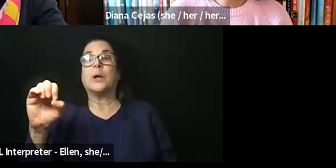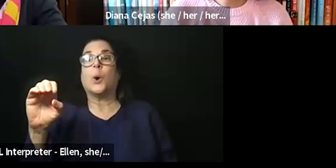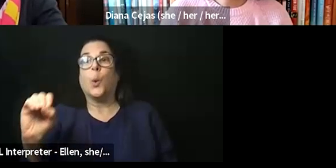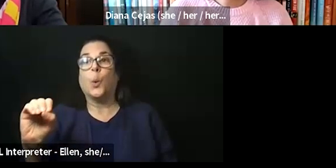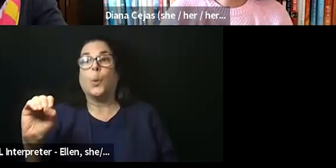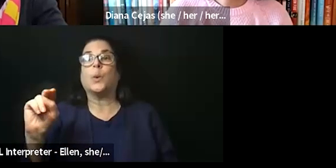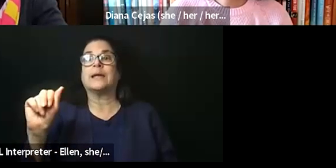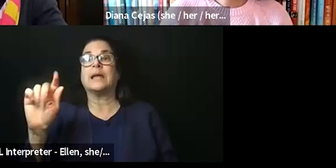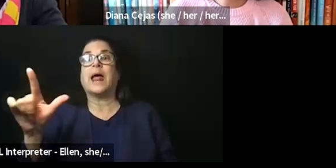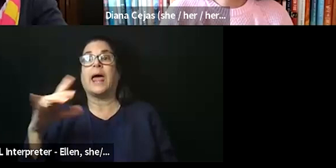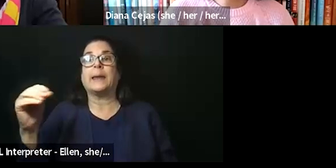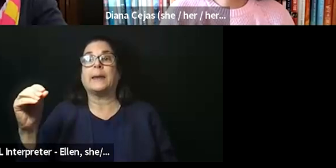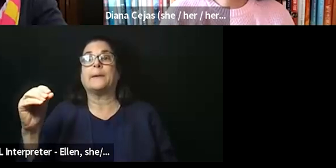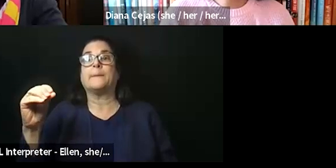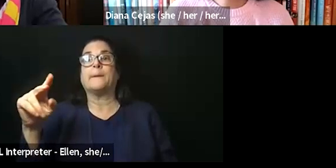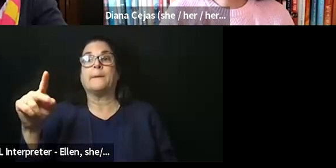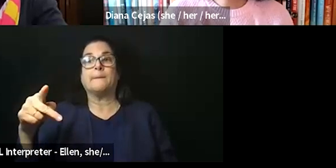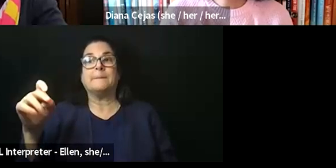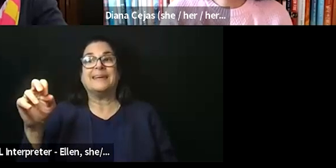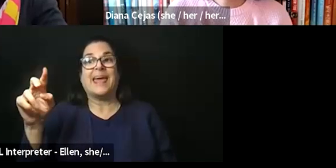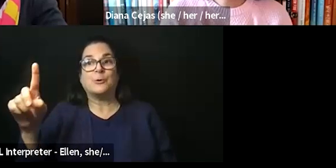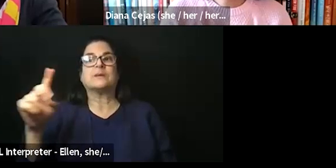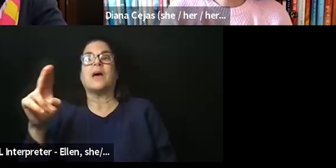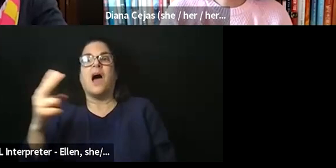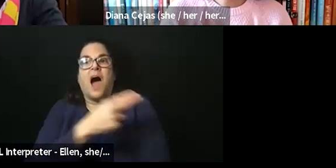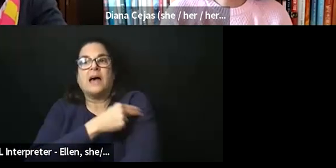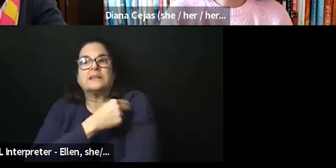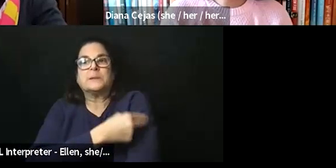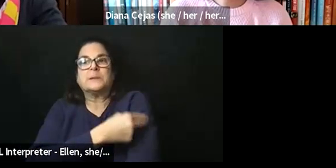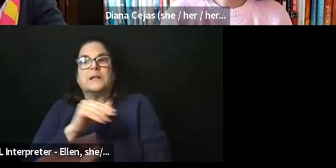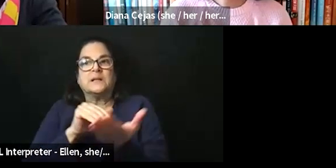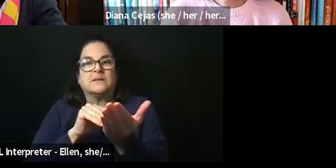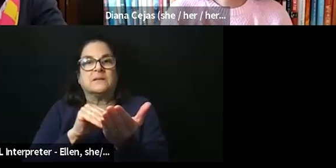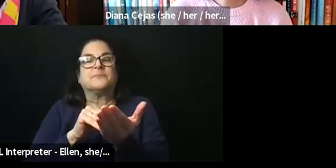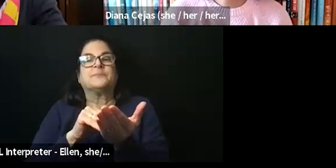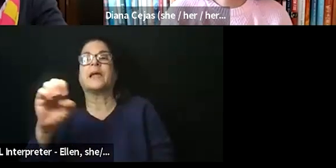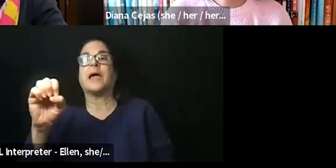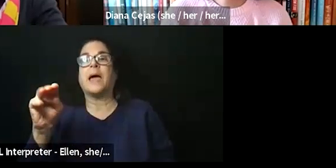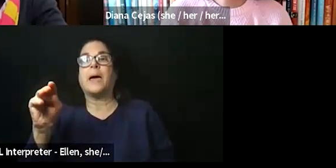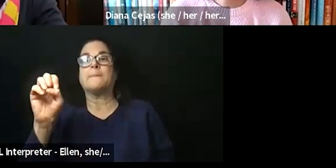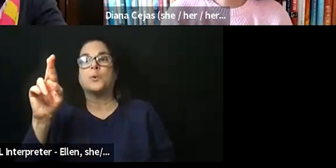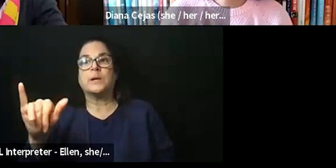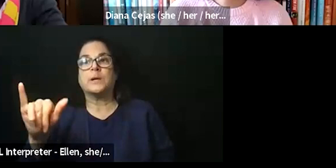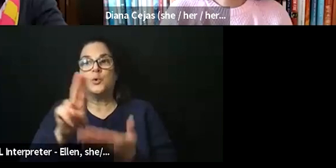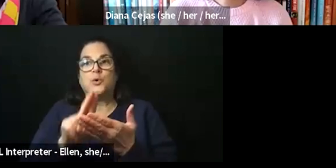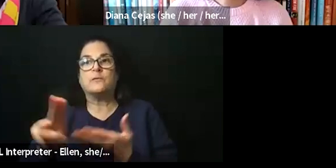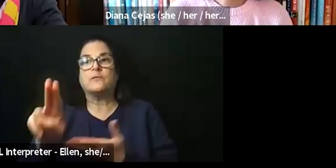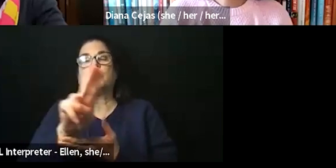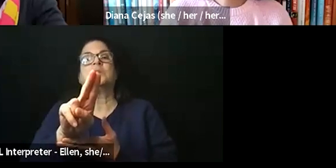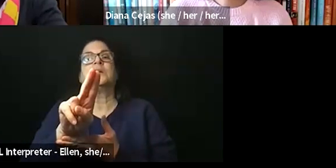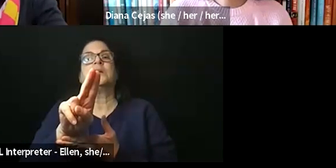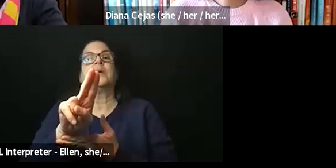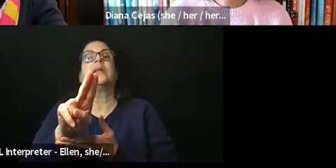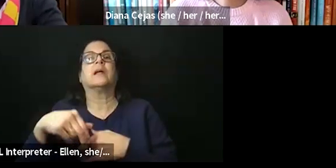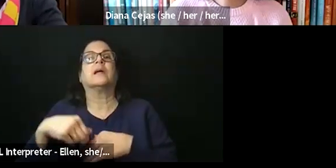hospitalist at Emory University and Children's Healthcare of Atlanta. My visual description is that